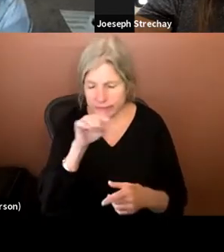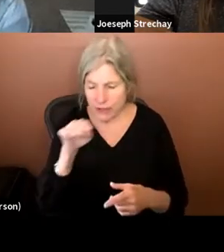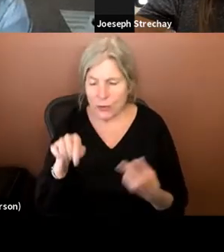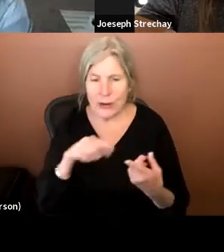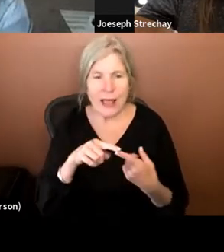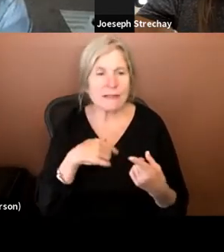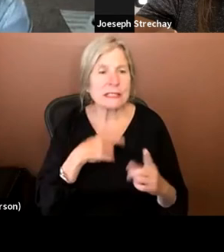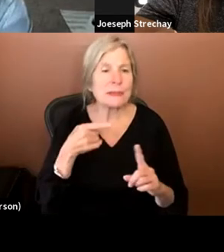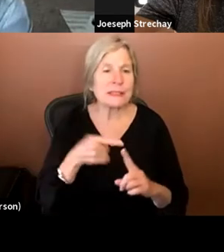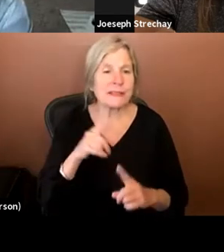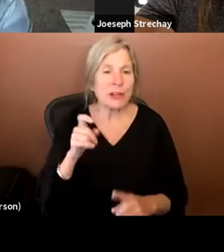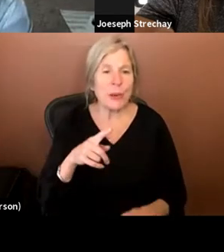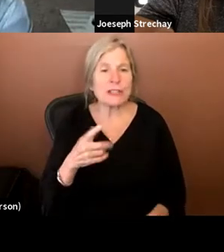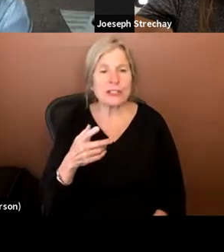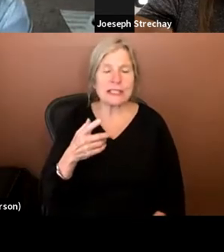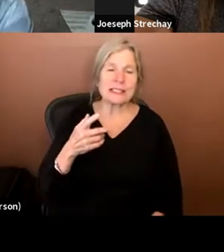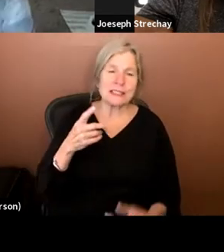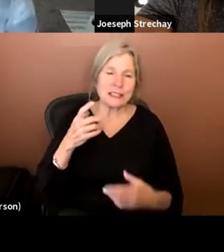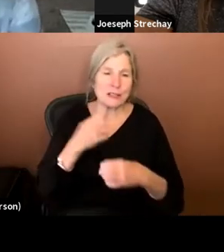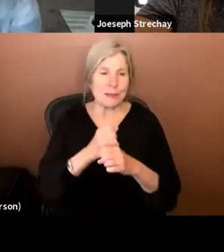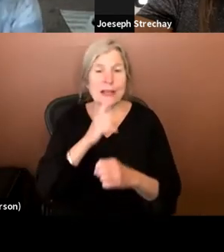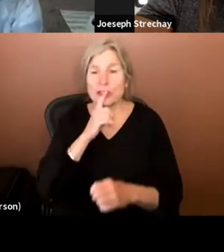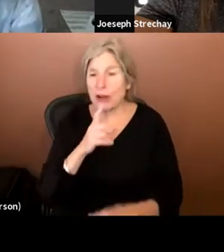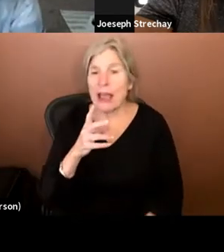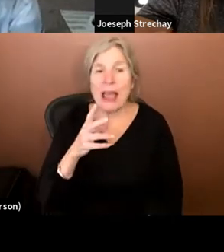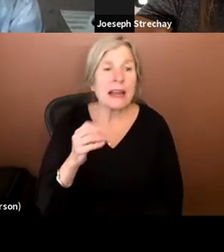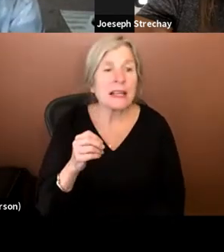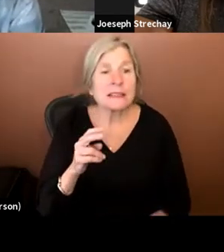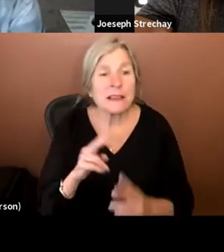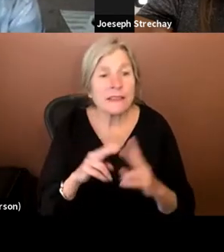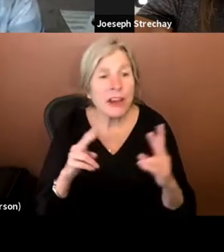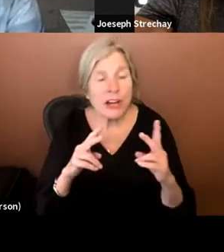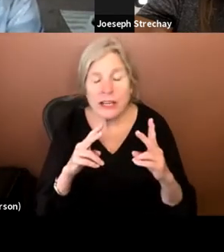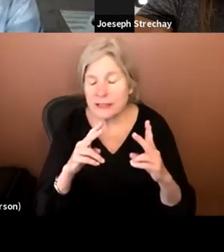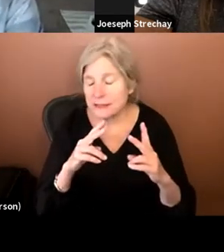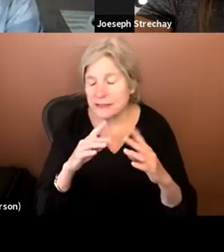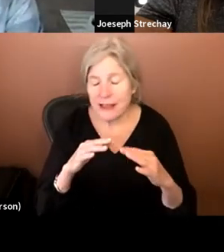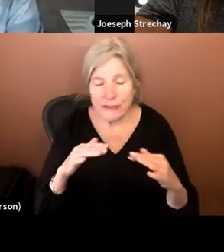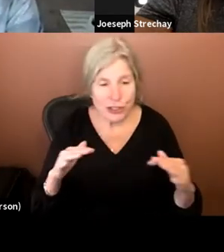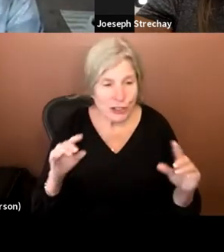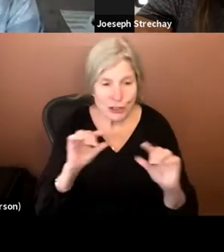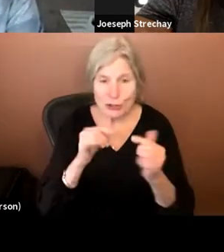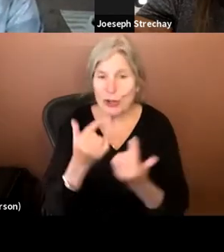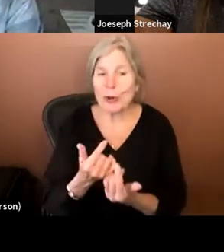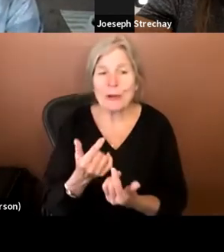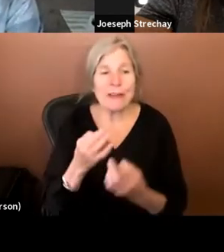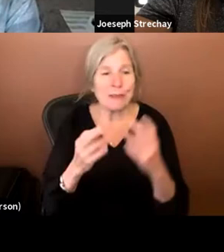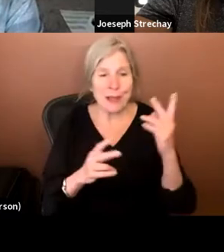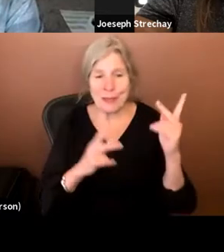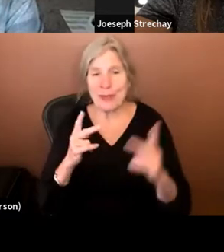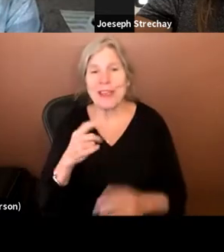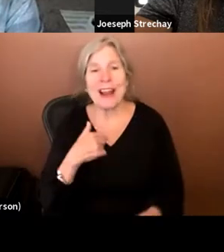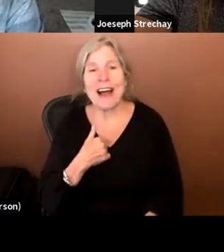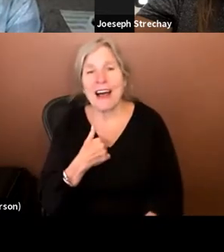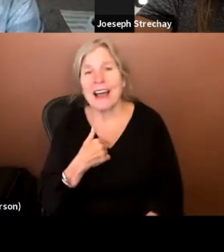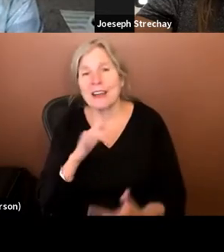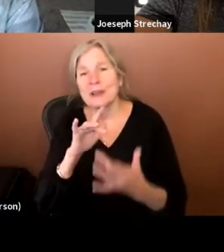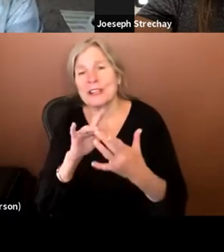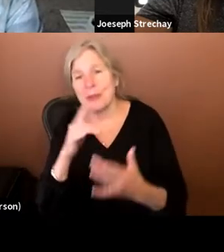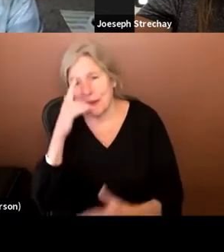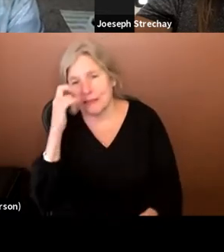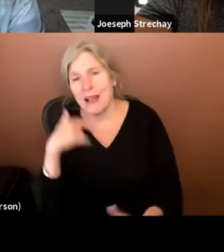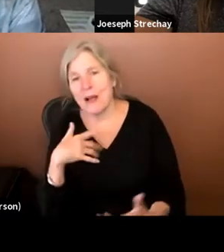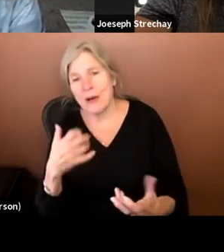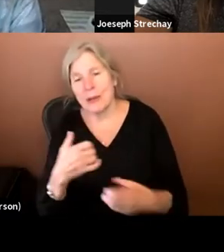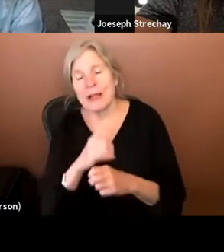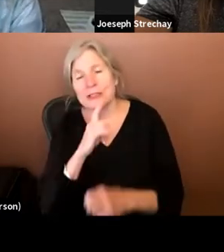I have specific questions, uh, to make sure. And it's a very diverse group, I would tell you, uh, of people that I, I reach out to, because I